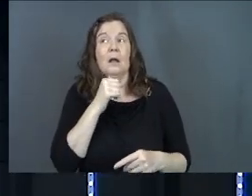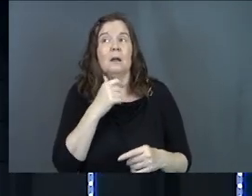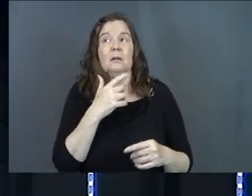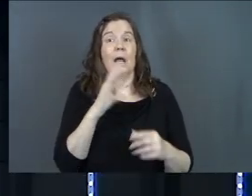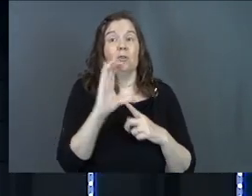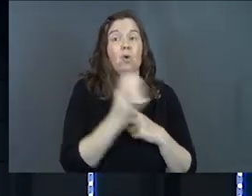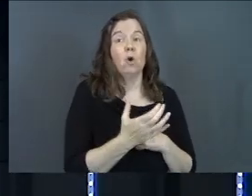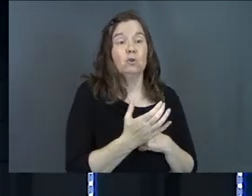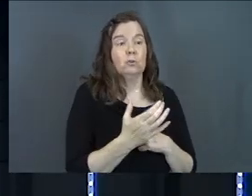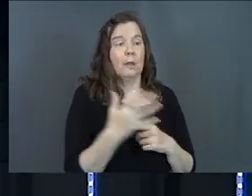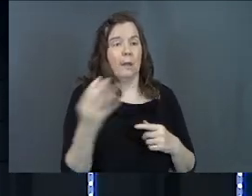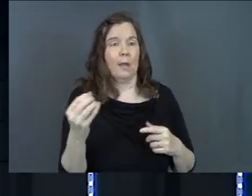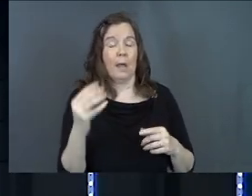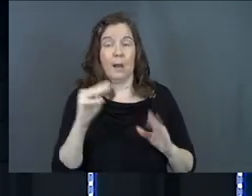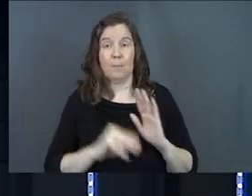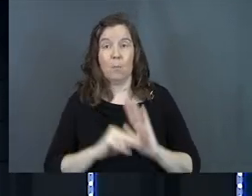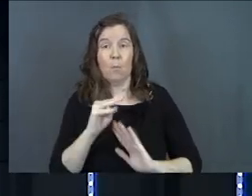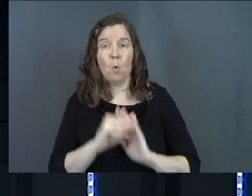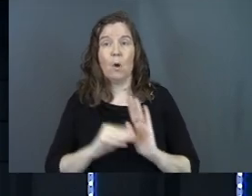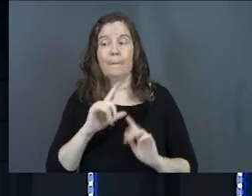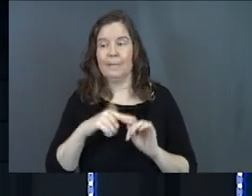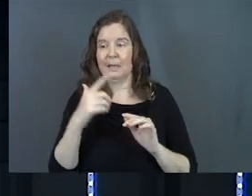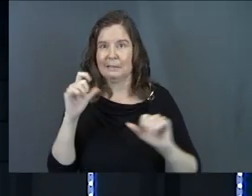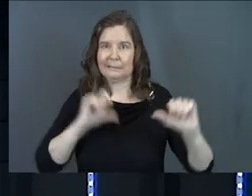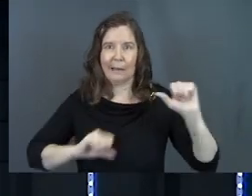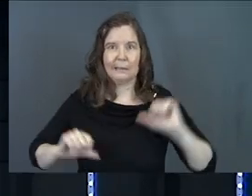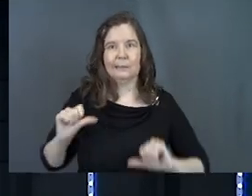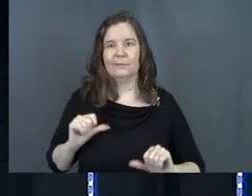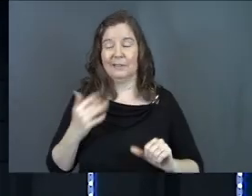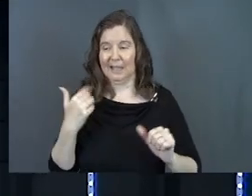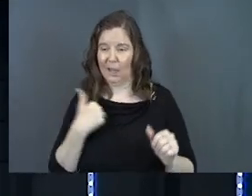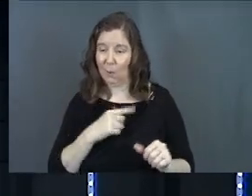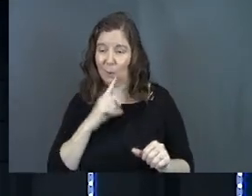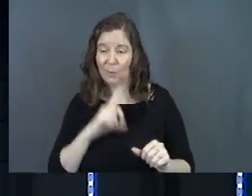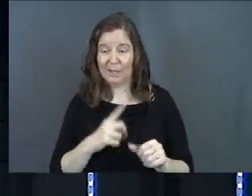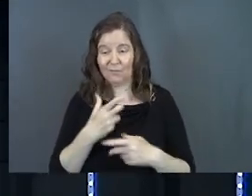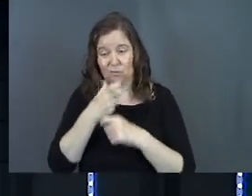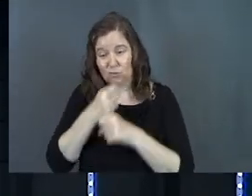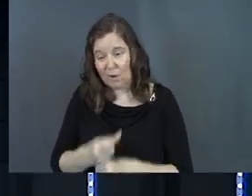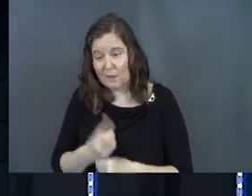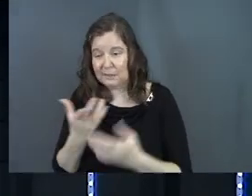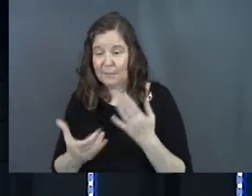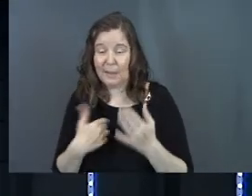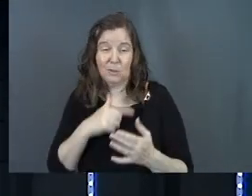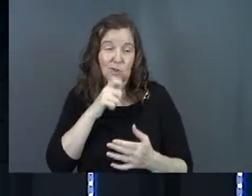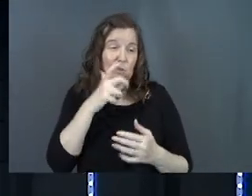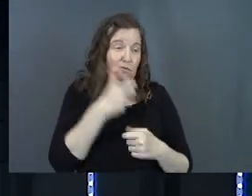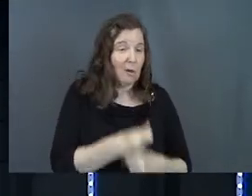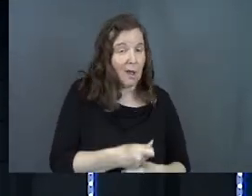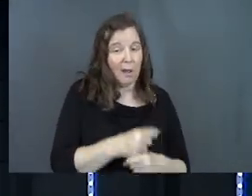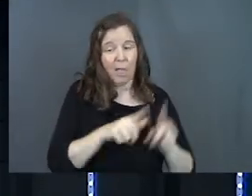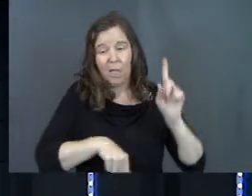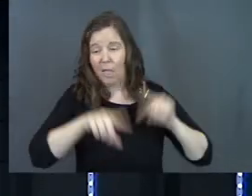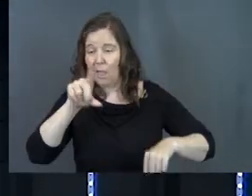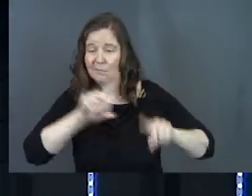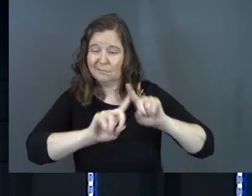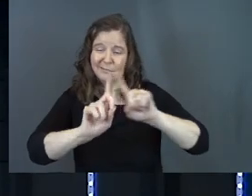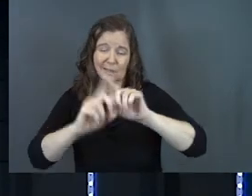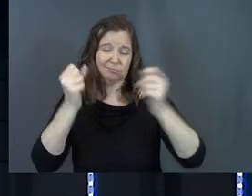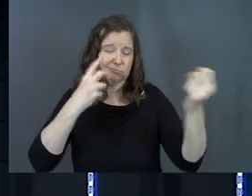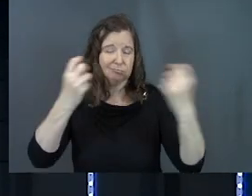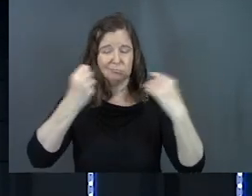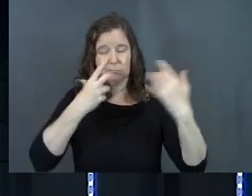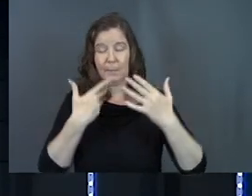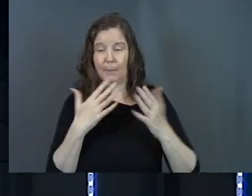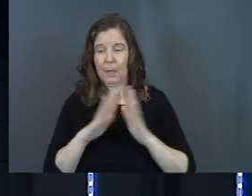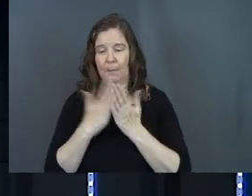not only even culturally and morally, but scientifically, it's like, can we even trust? And like, maybe you shouldn't trust. And maybe what you should do is